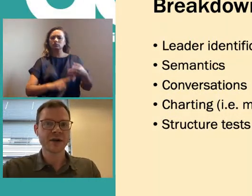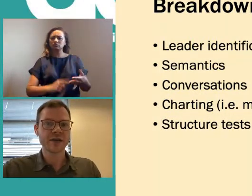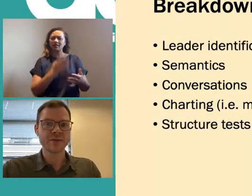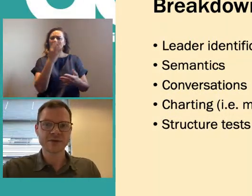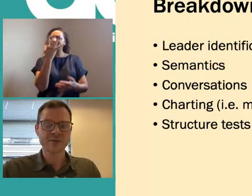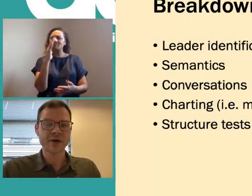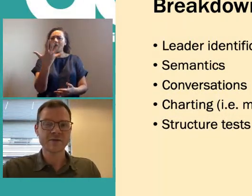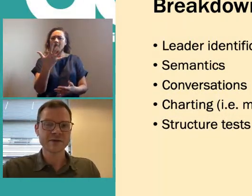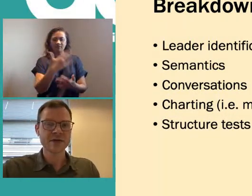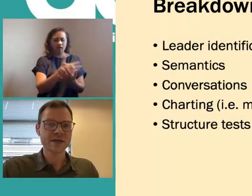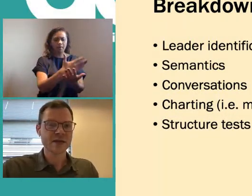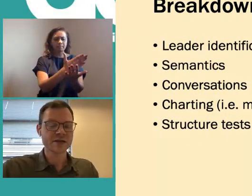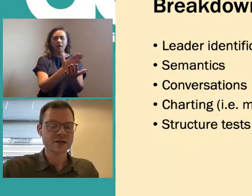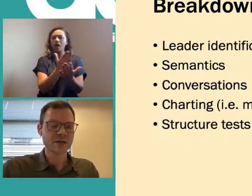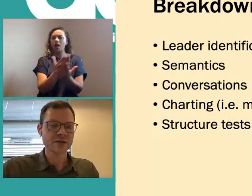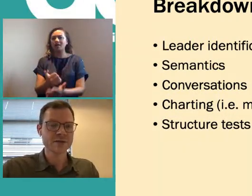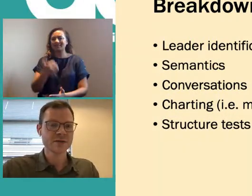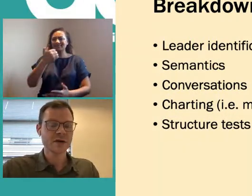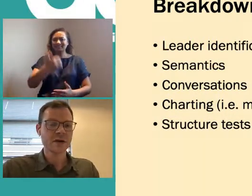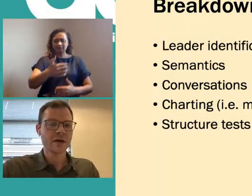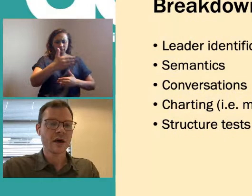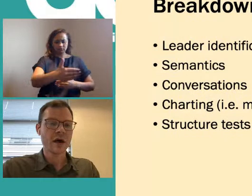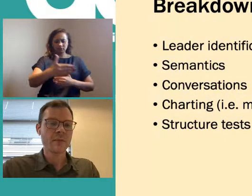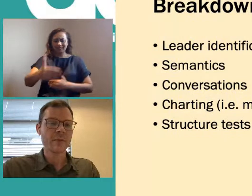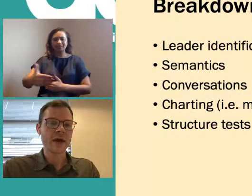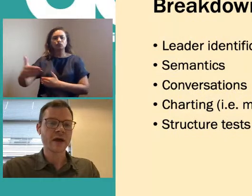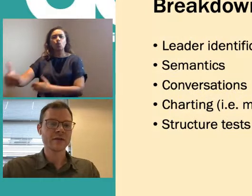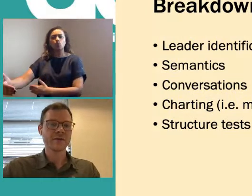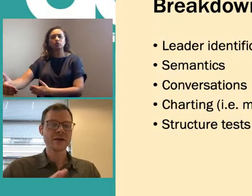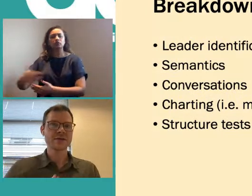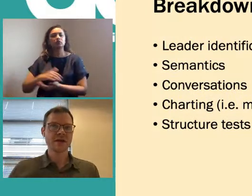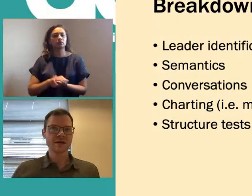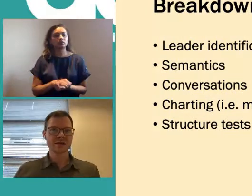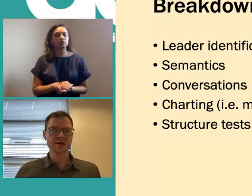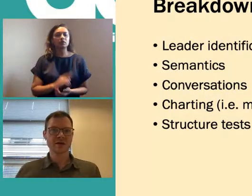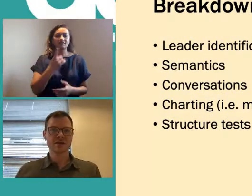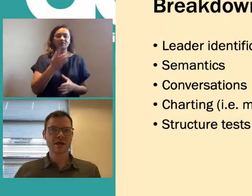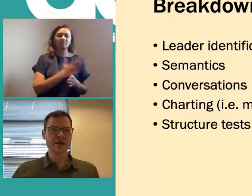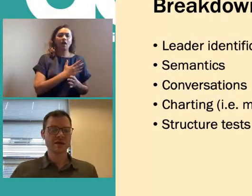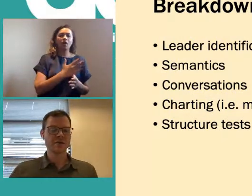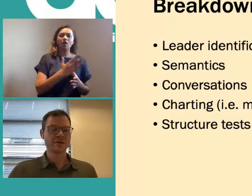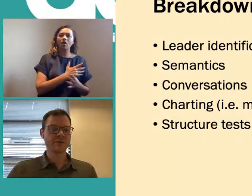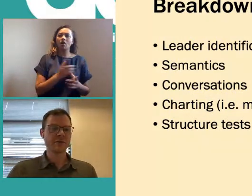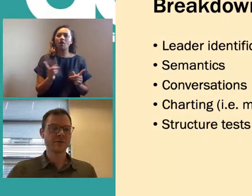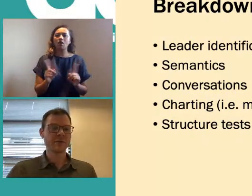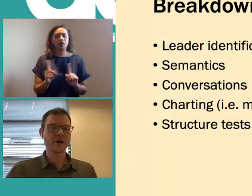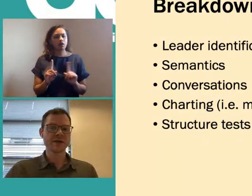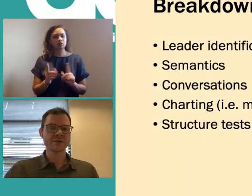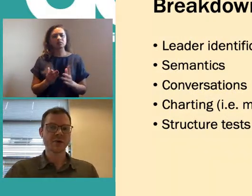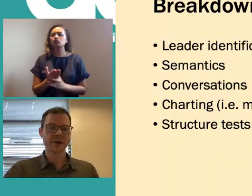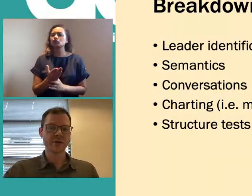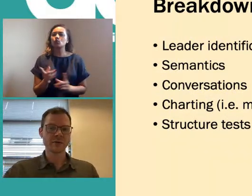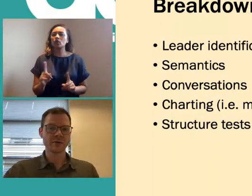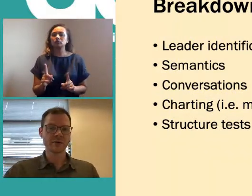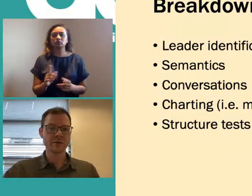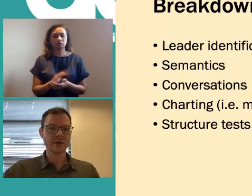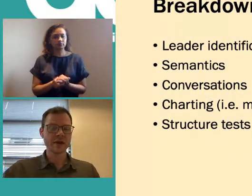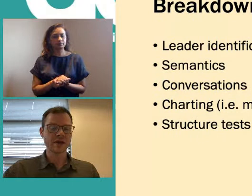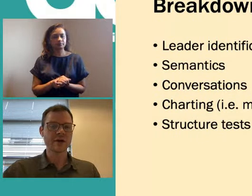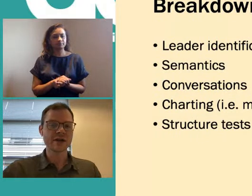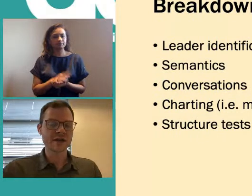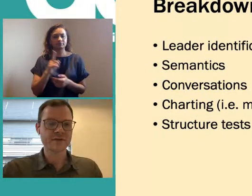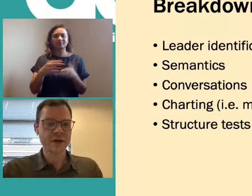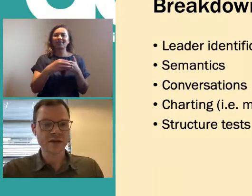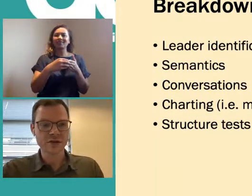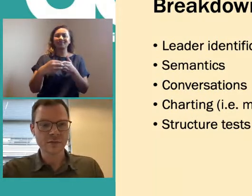parts, really, but spread over six sessions. And the first thing it's going to take you through is what they call